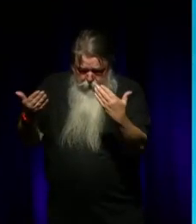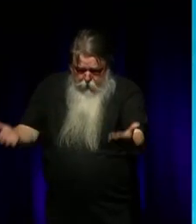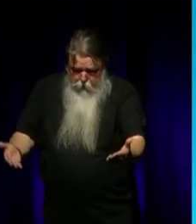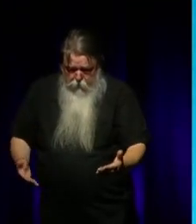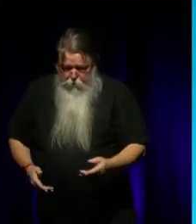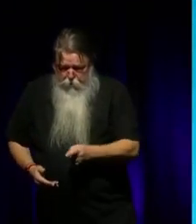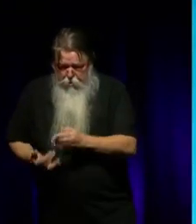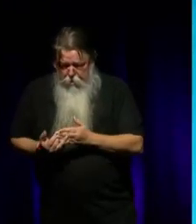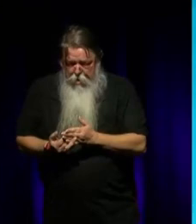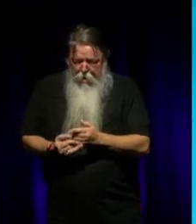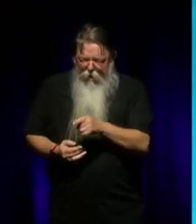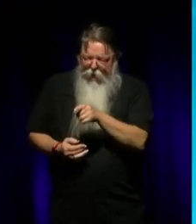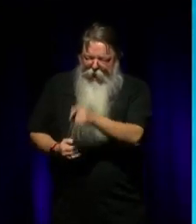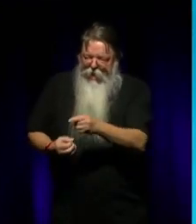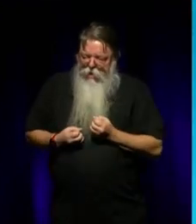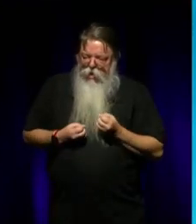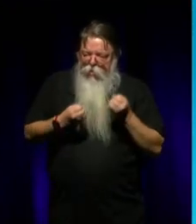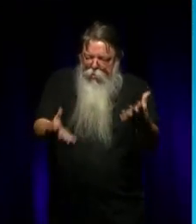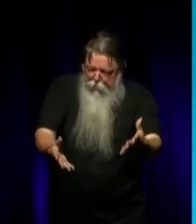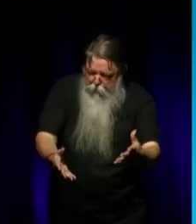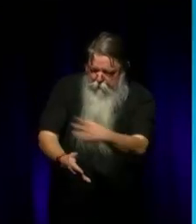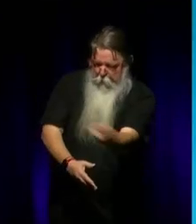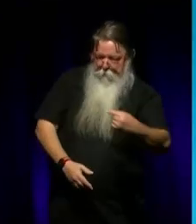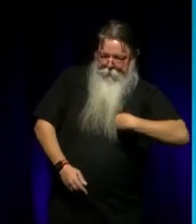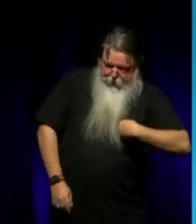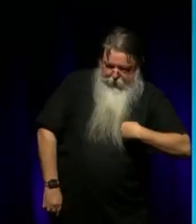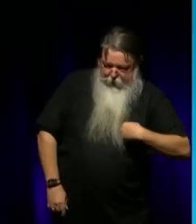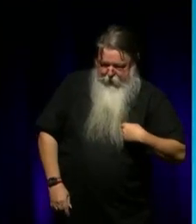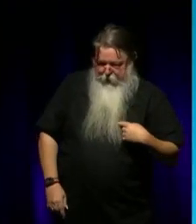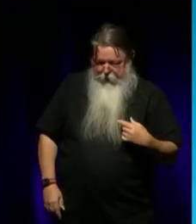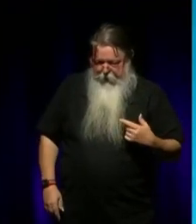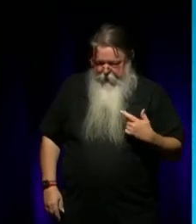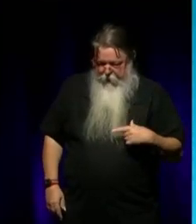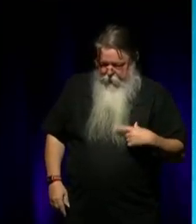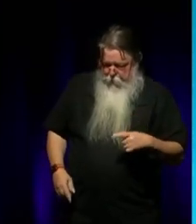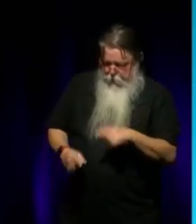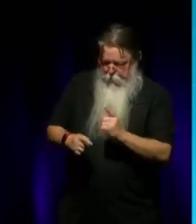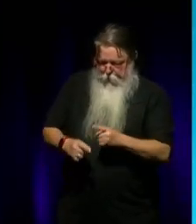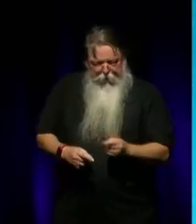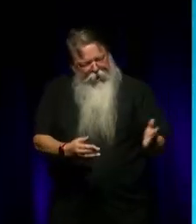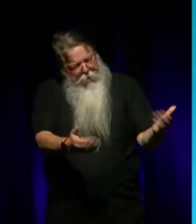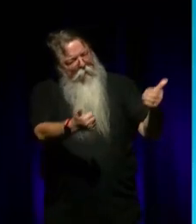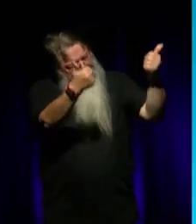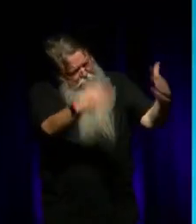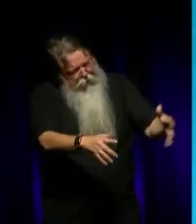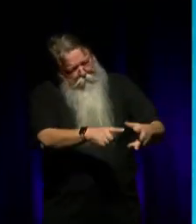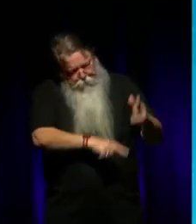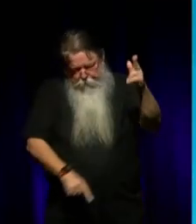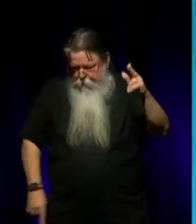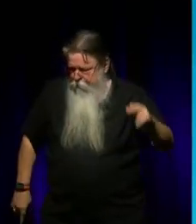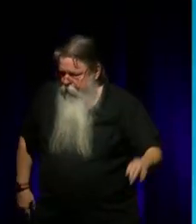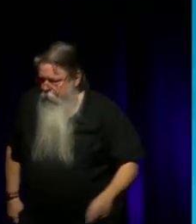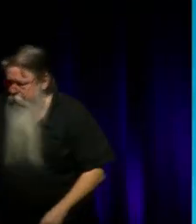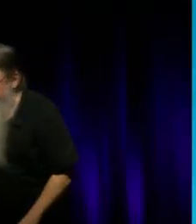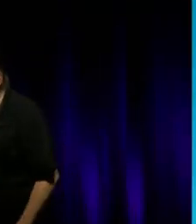I think he's exhausted by my career, to tell the truth, and I think that's why he was so quick. he's pretty prolific. He's pretty prolific himself.